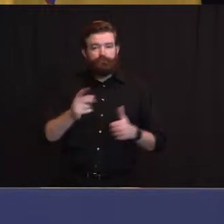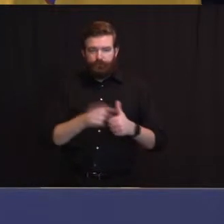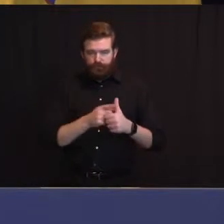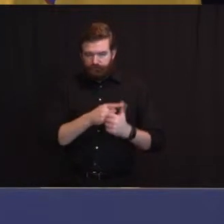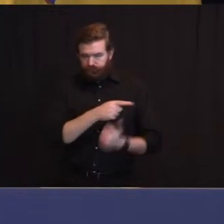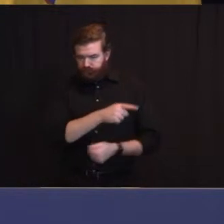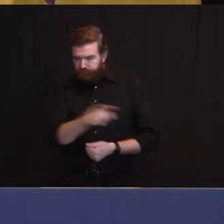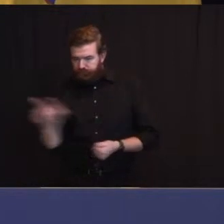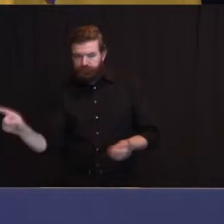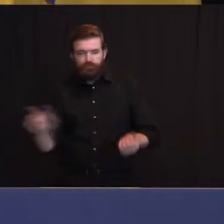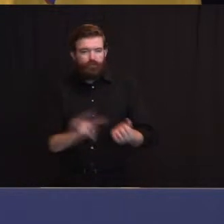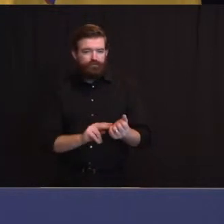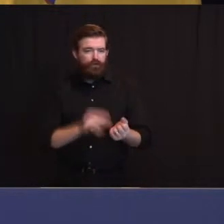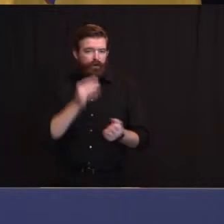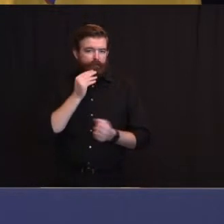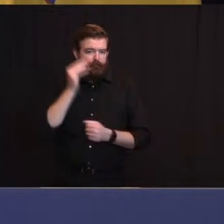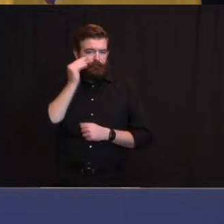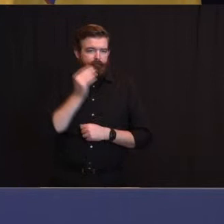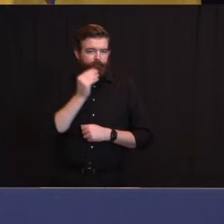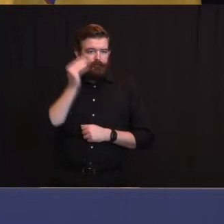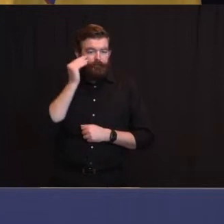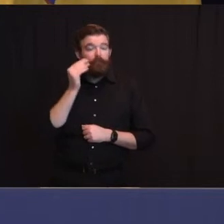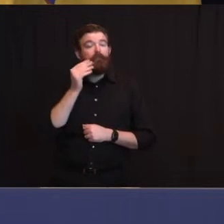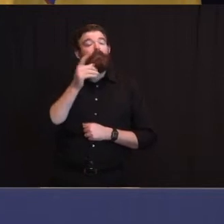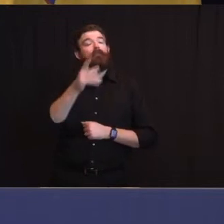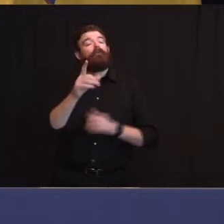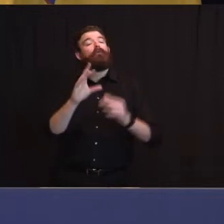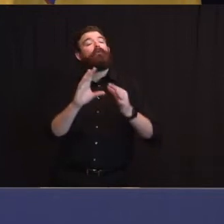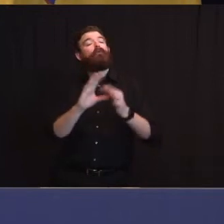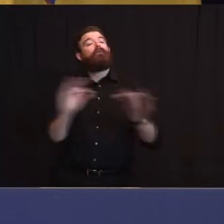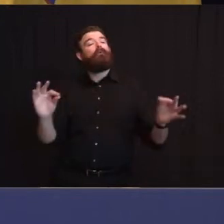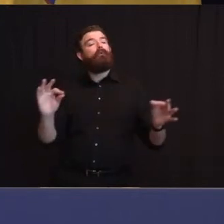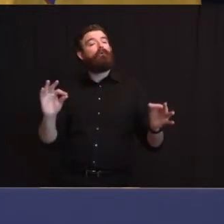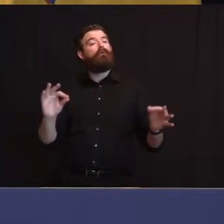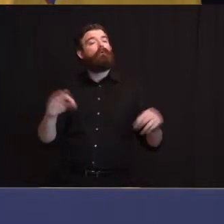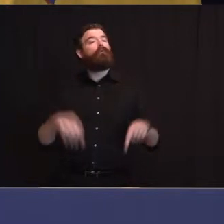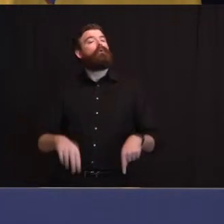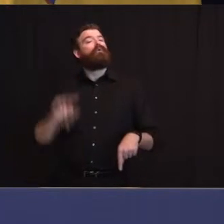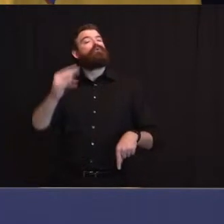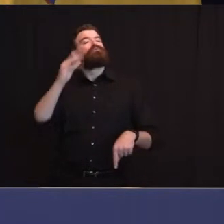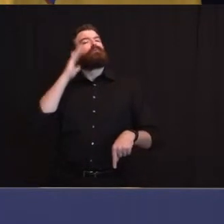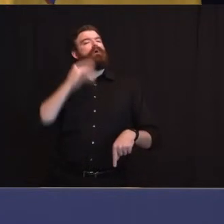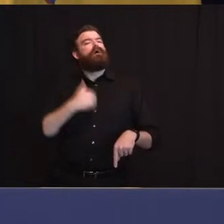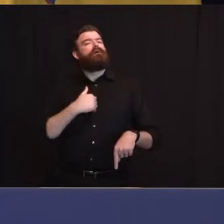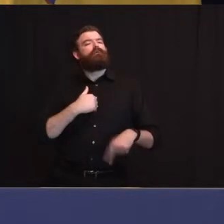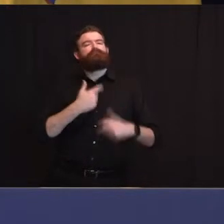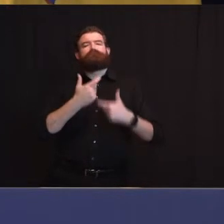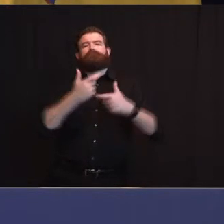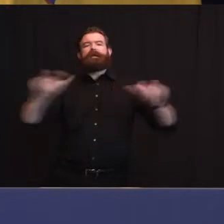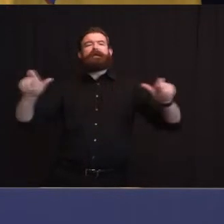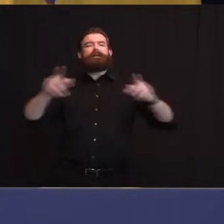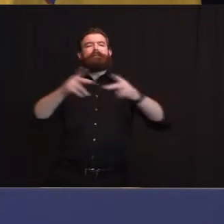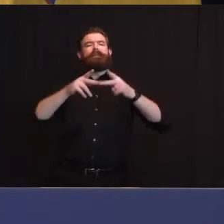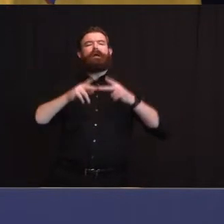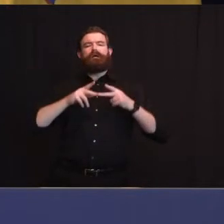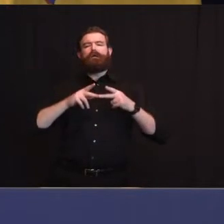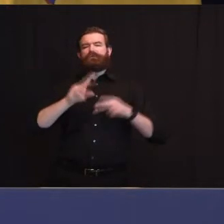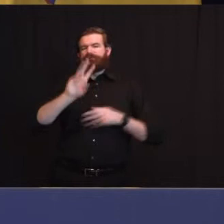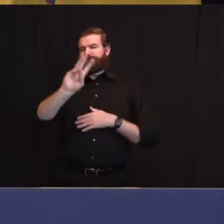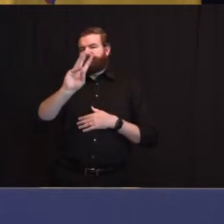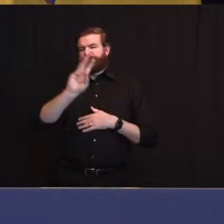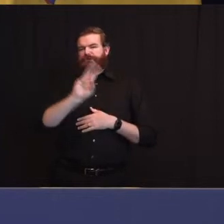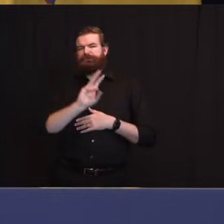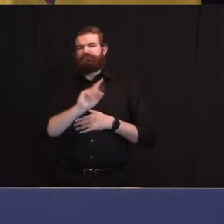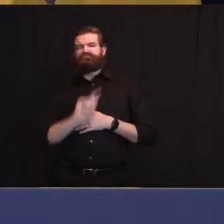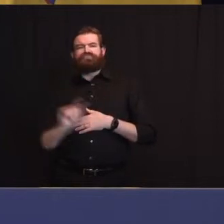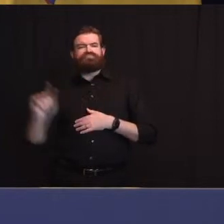mentioned that the mega sites will soon begin around the state. Could you refresh our memory about how that's going to work, where they'll be and who goes to